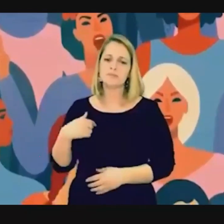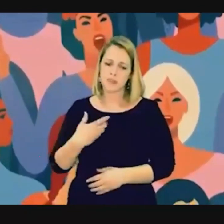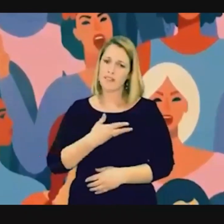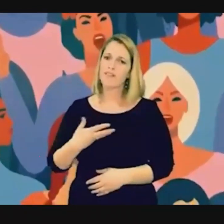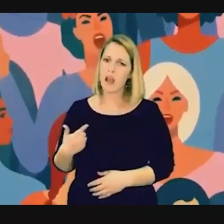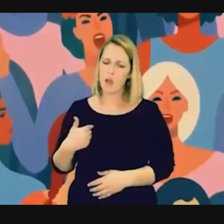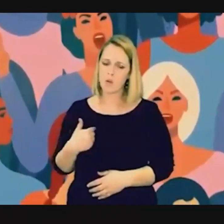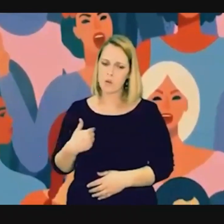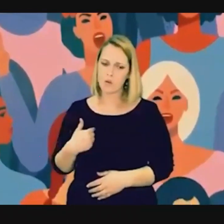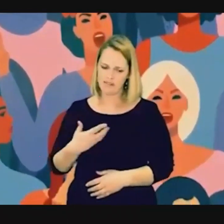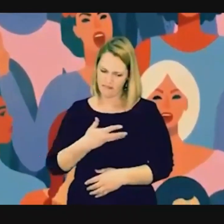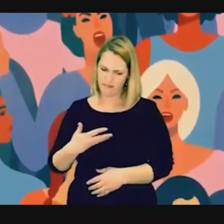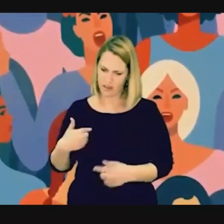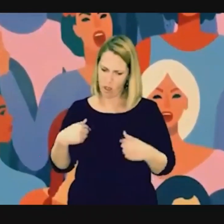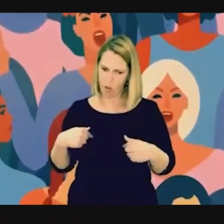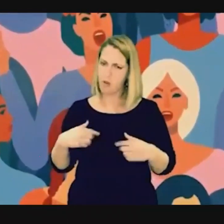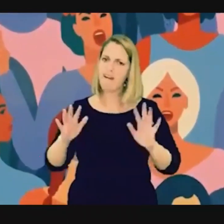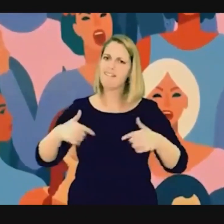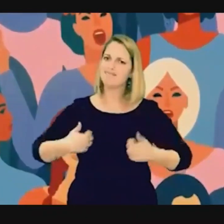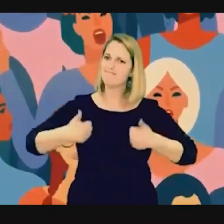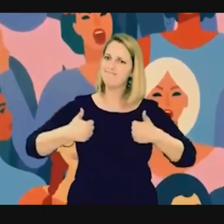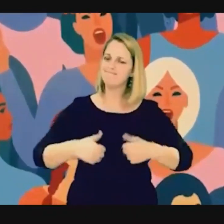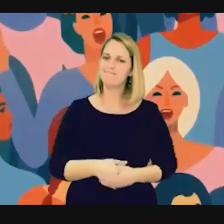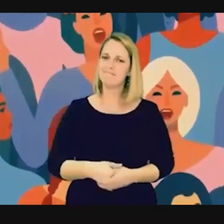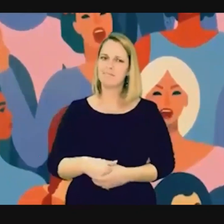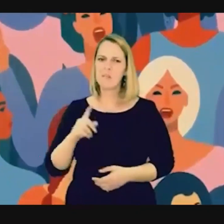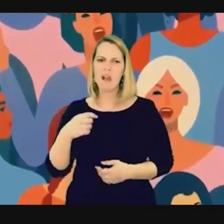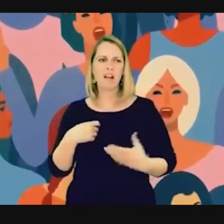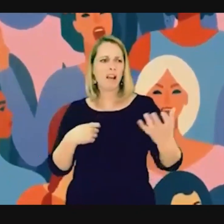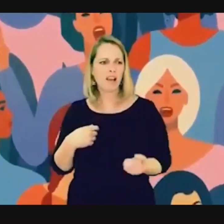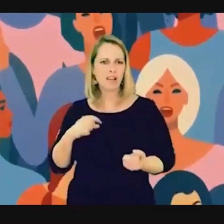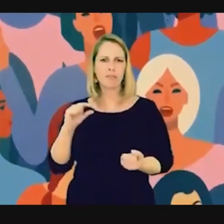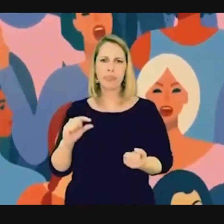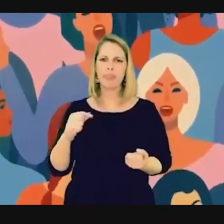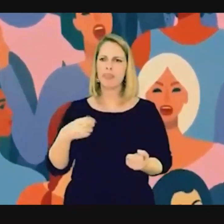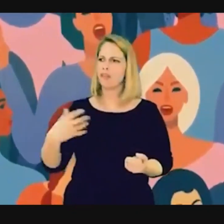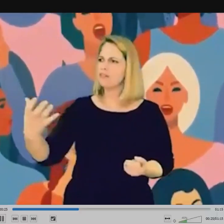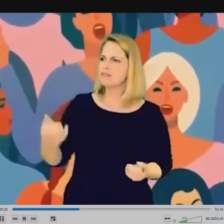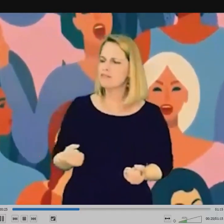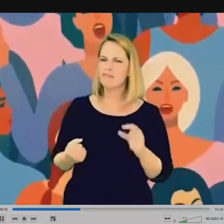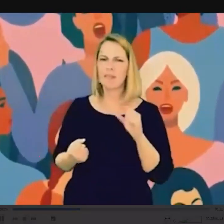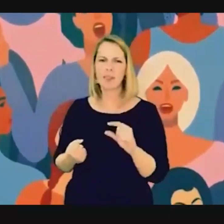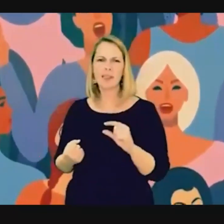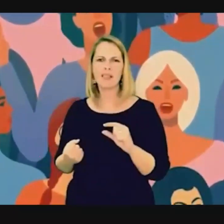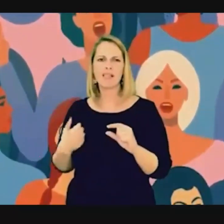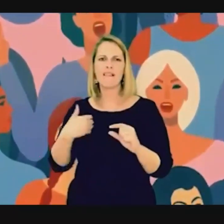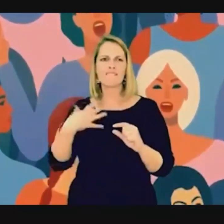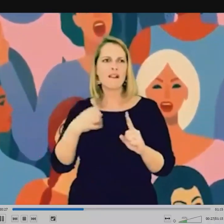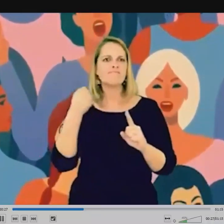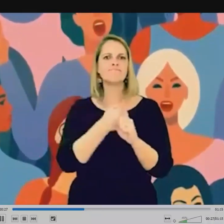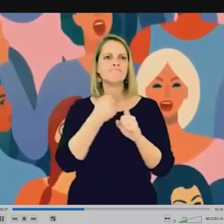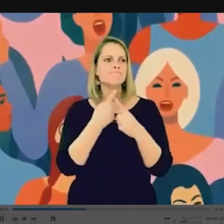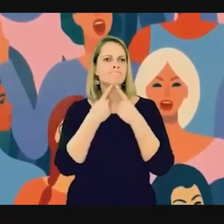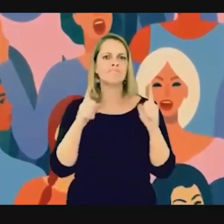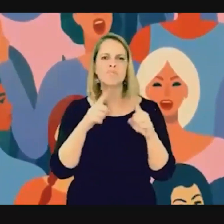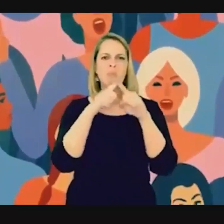I've been oppressed I've been oppressed I am a woman I am a woman I'm okay